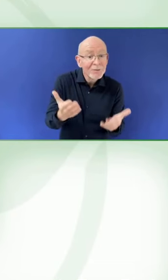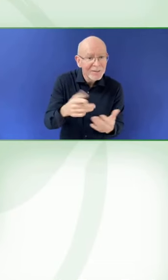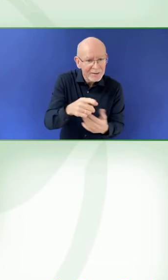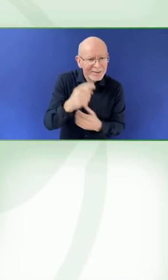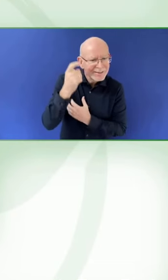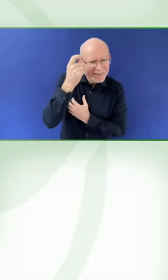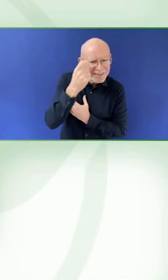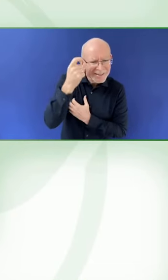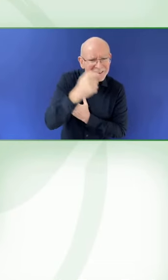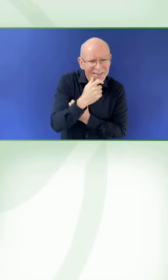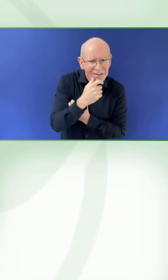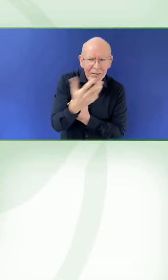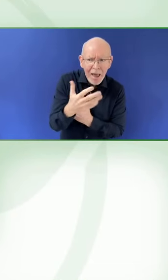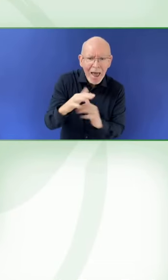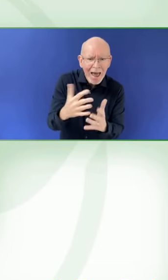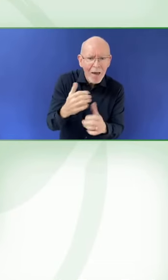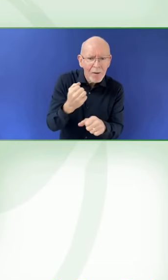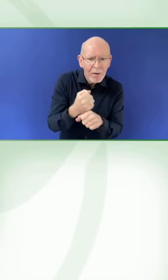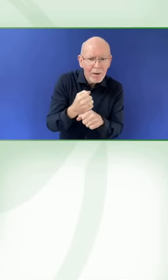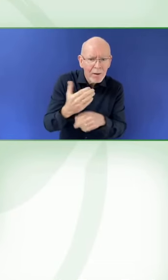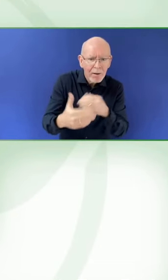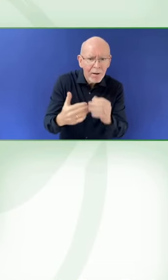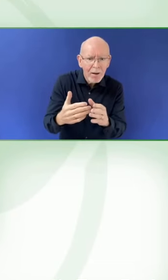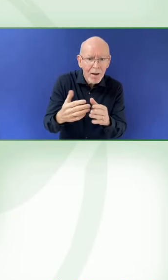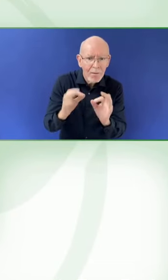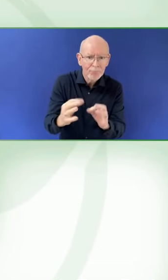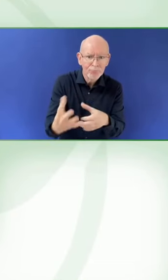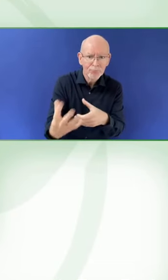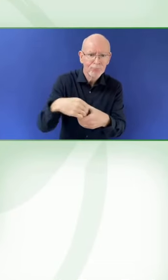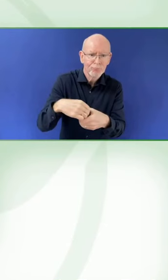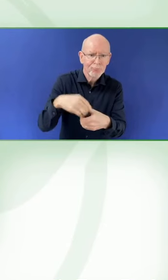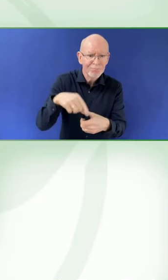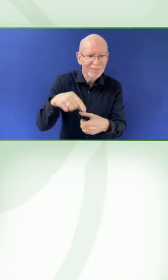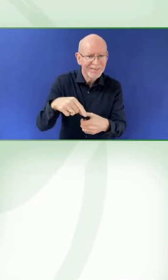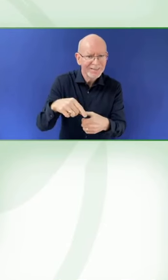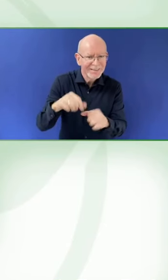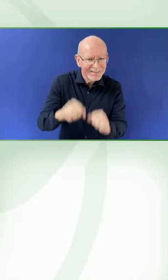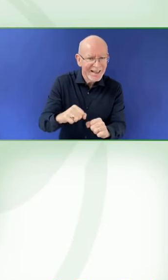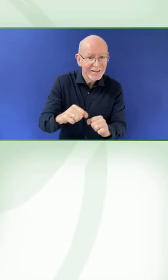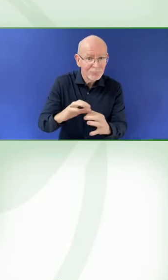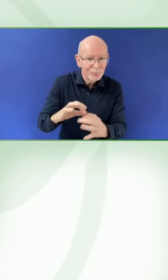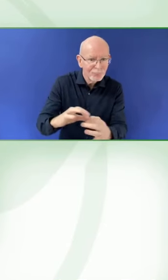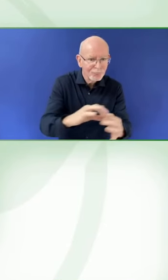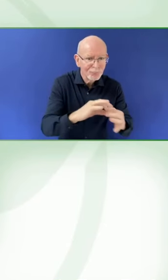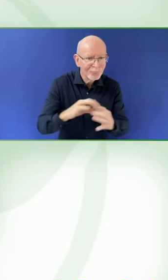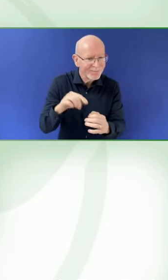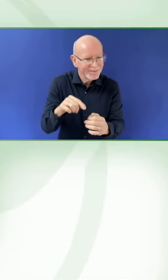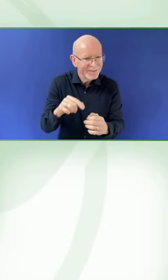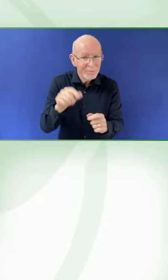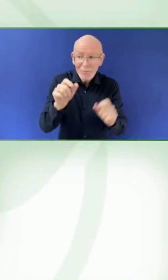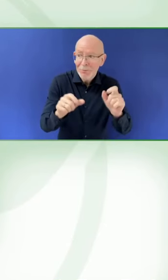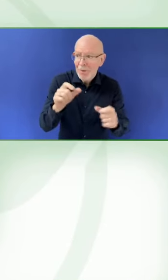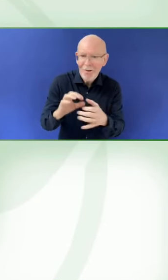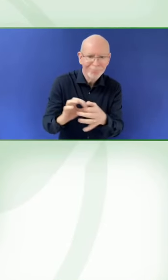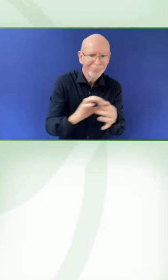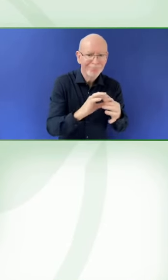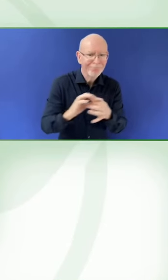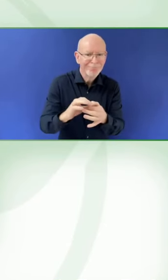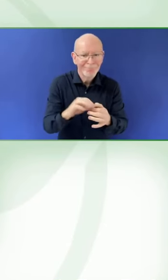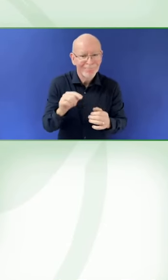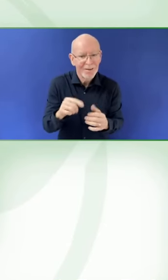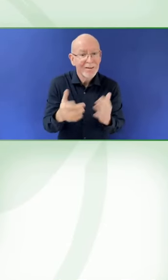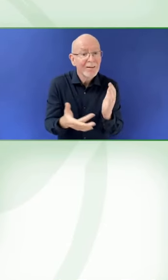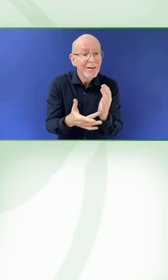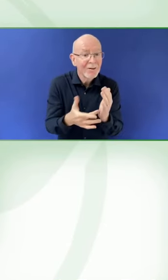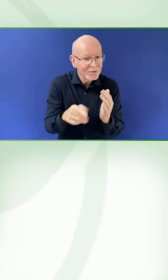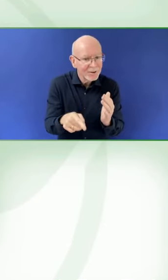as you get to know some of our speakers today, you look at some of the actual human impact some of these technologies can potentially have. Okay.